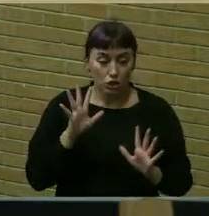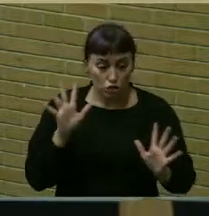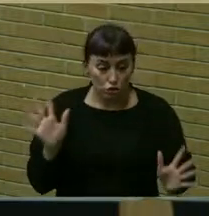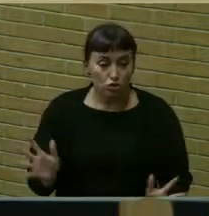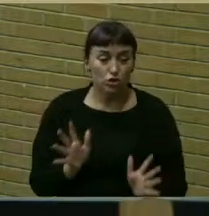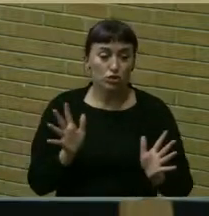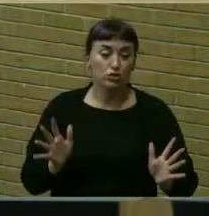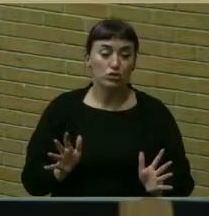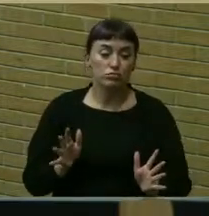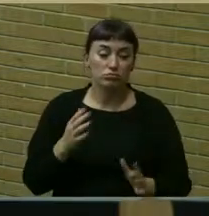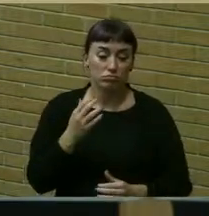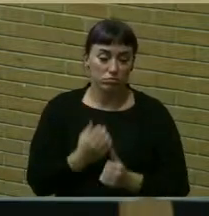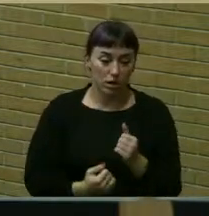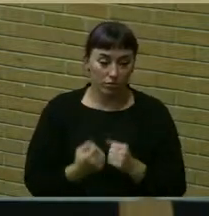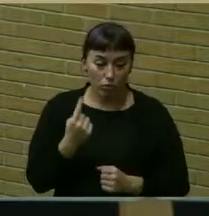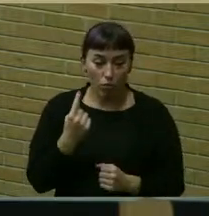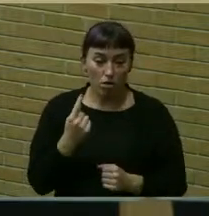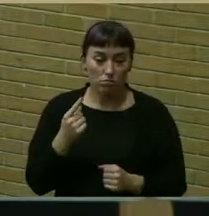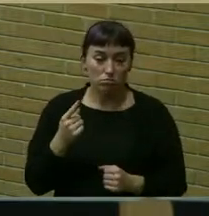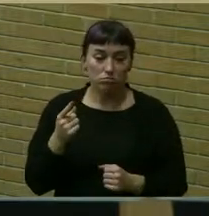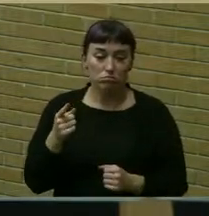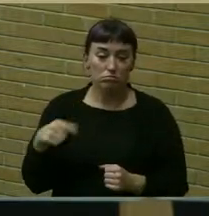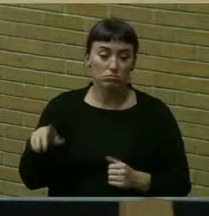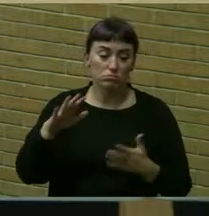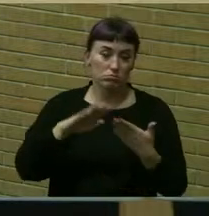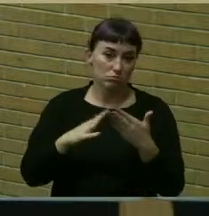everyone in the community